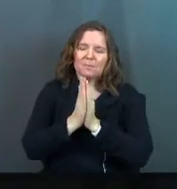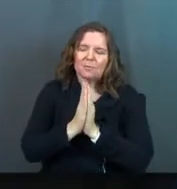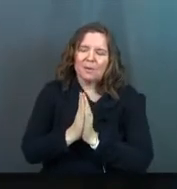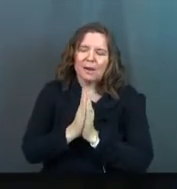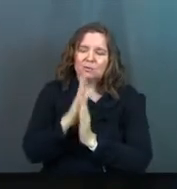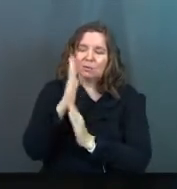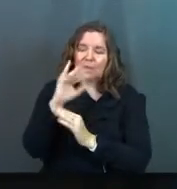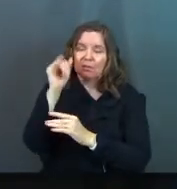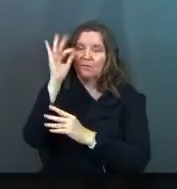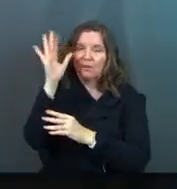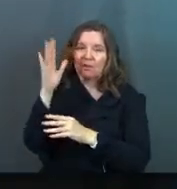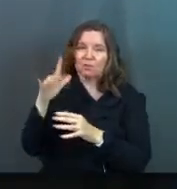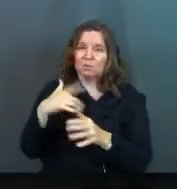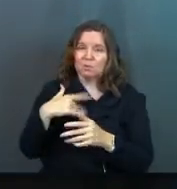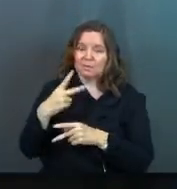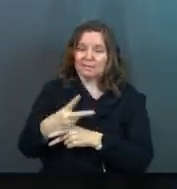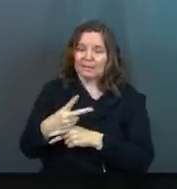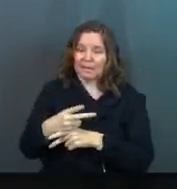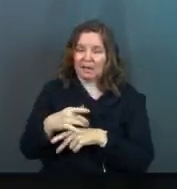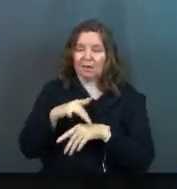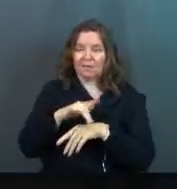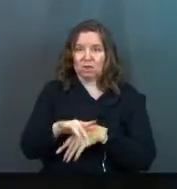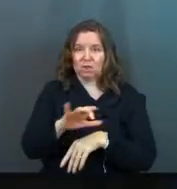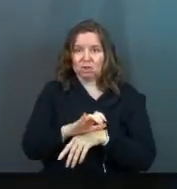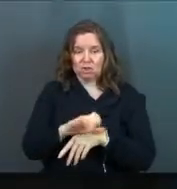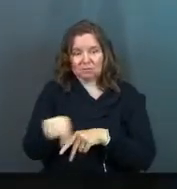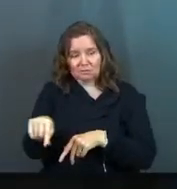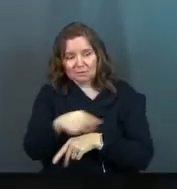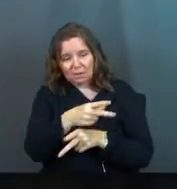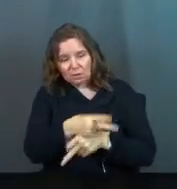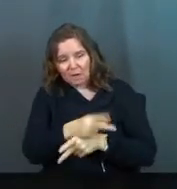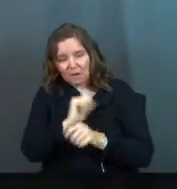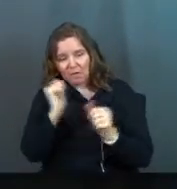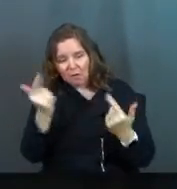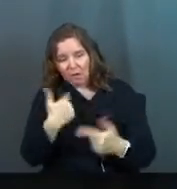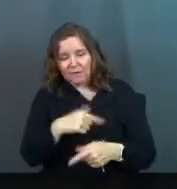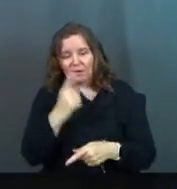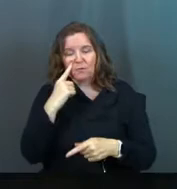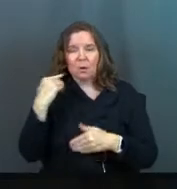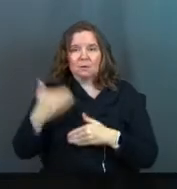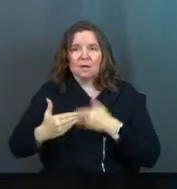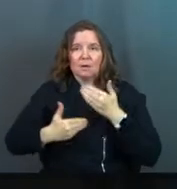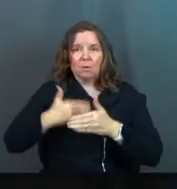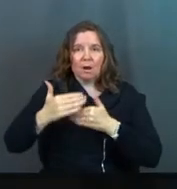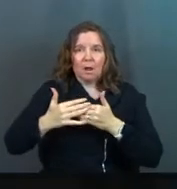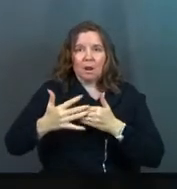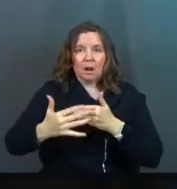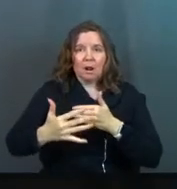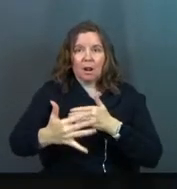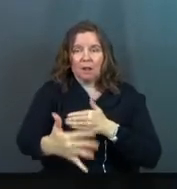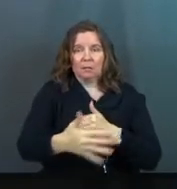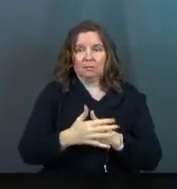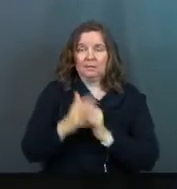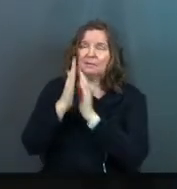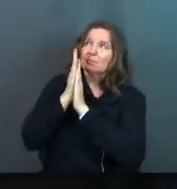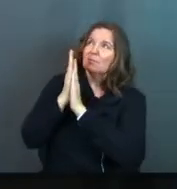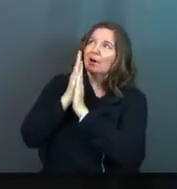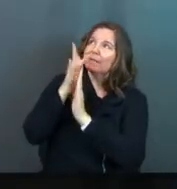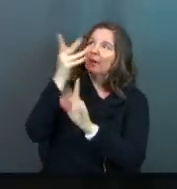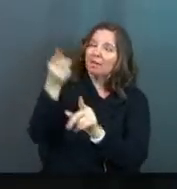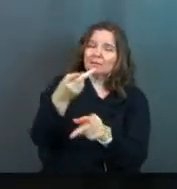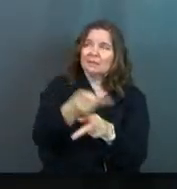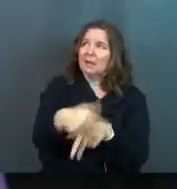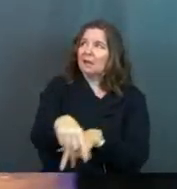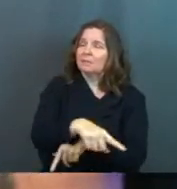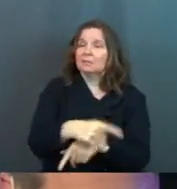praying to God the Father to take care of the early church and to take care of all of us for generations to come because he